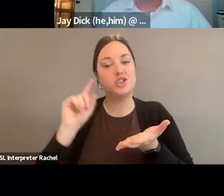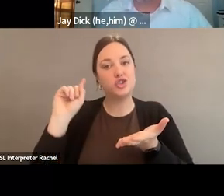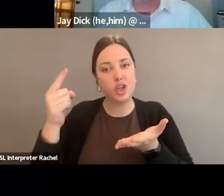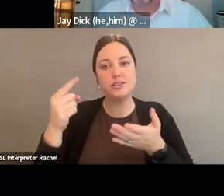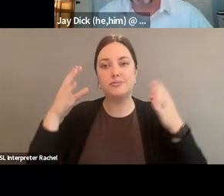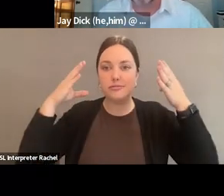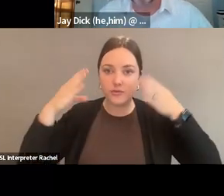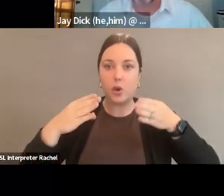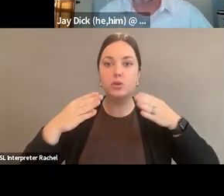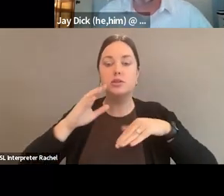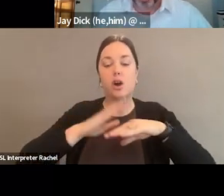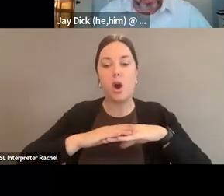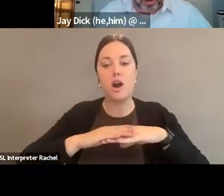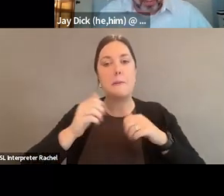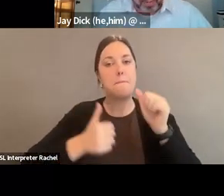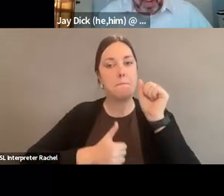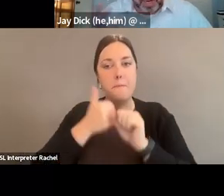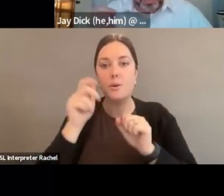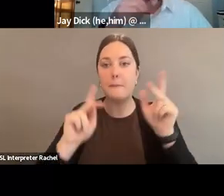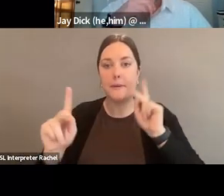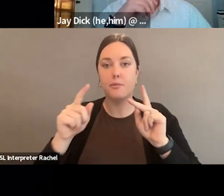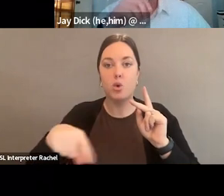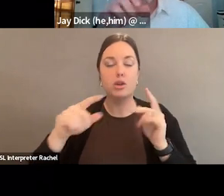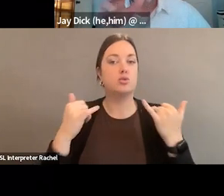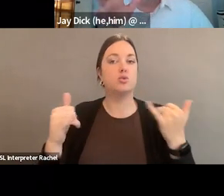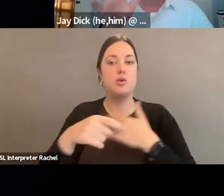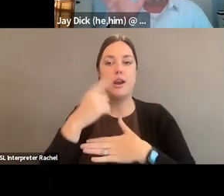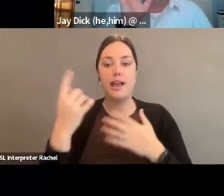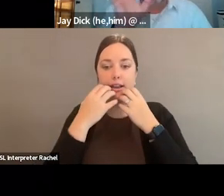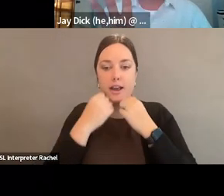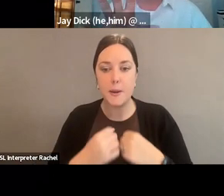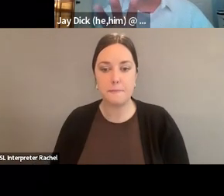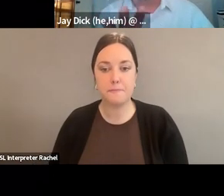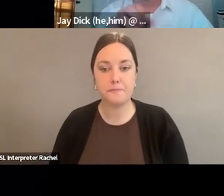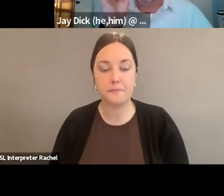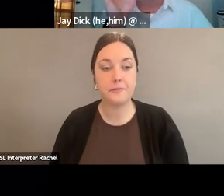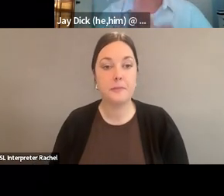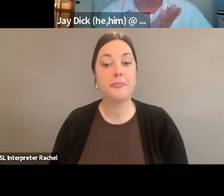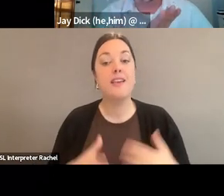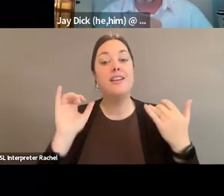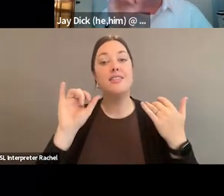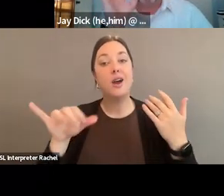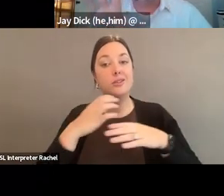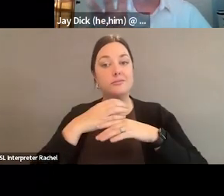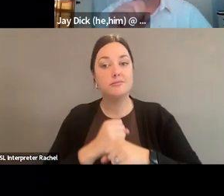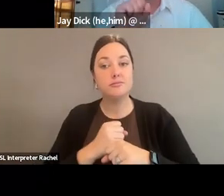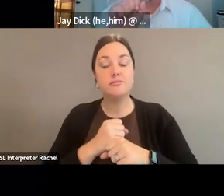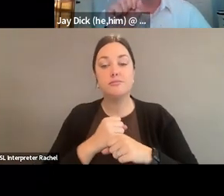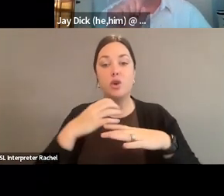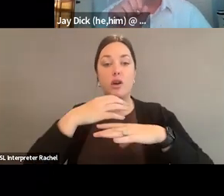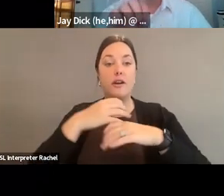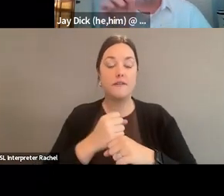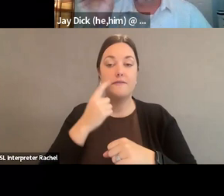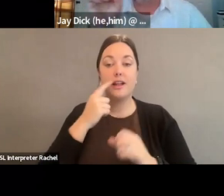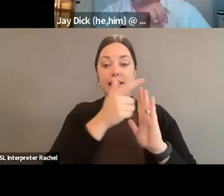truly – that are – most people care about. Next slide. That was a really quick overview of legislative stuff. I want to talk